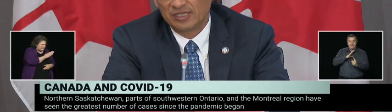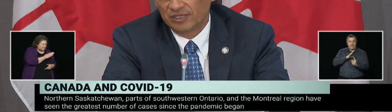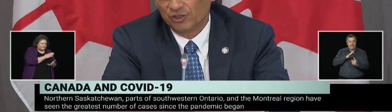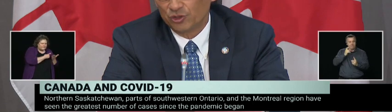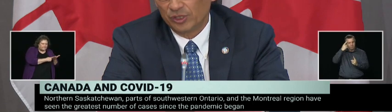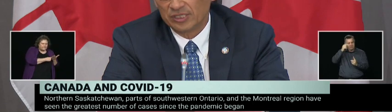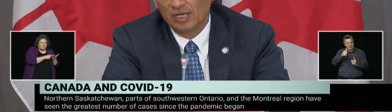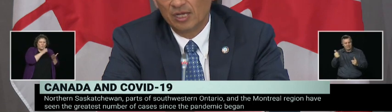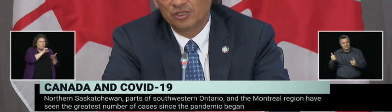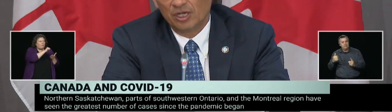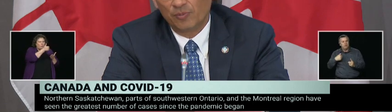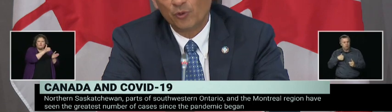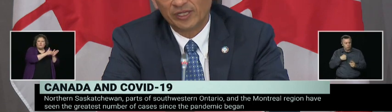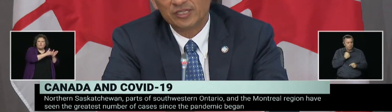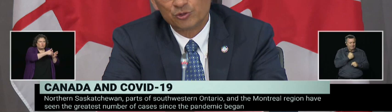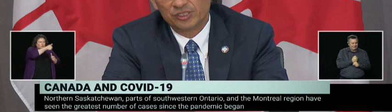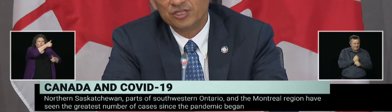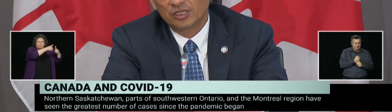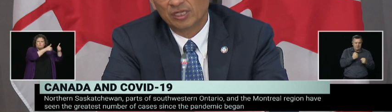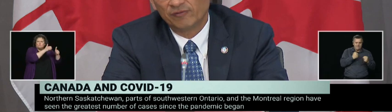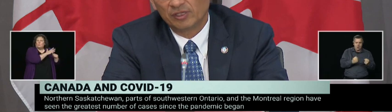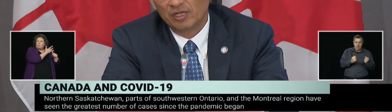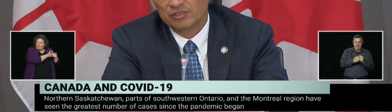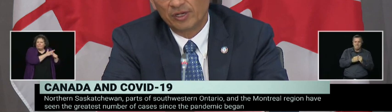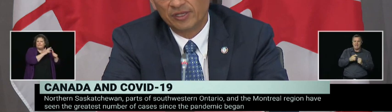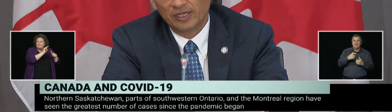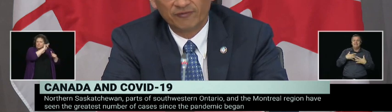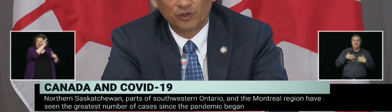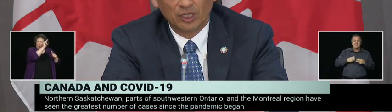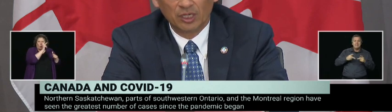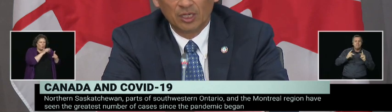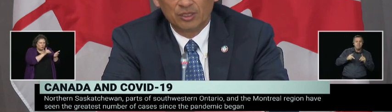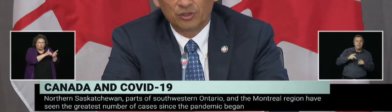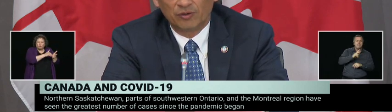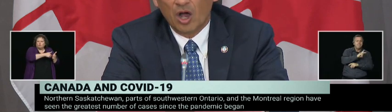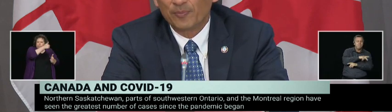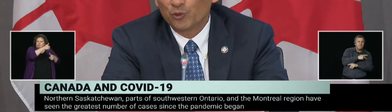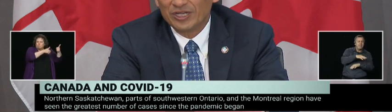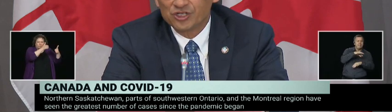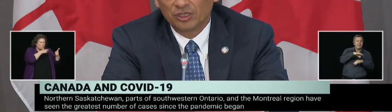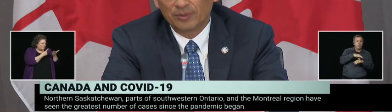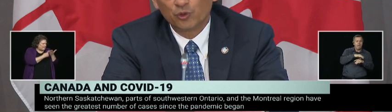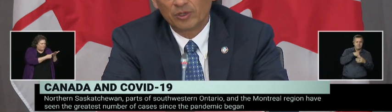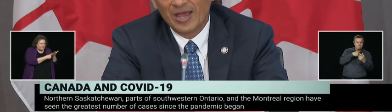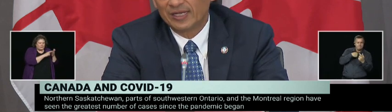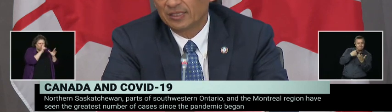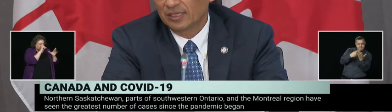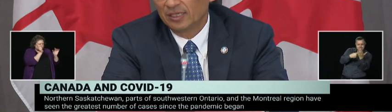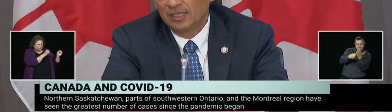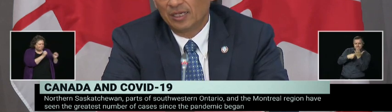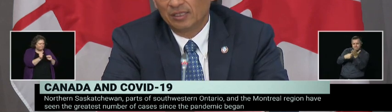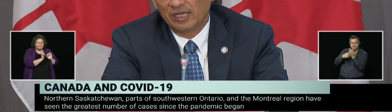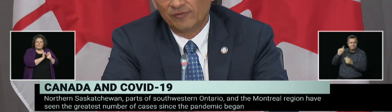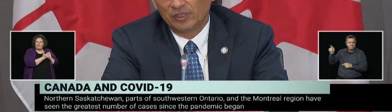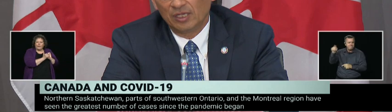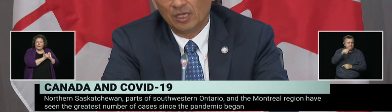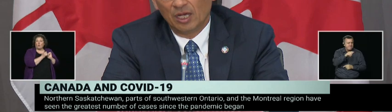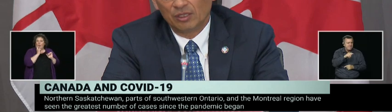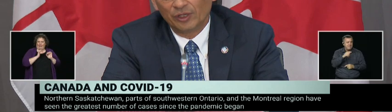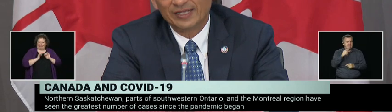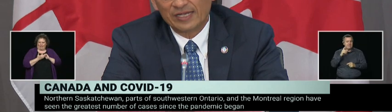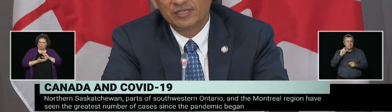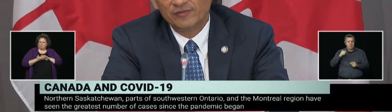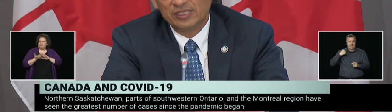and provinces and territories to both at a strategic level and also I think at a very sort of operational and programmatic level,